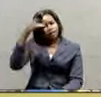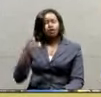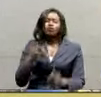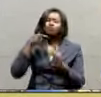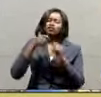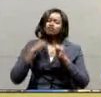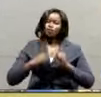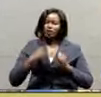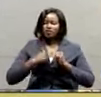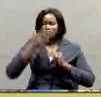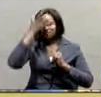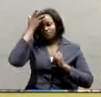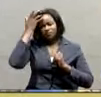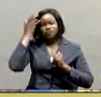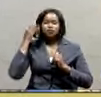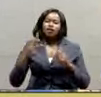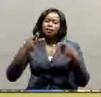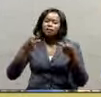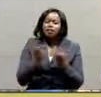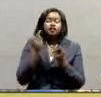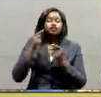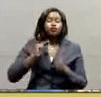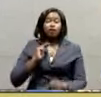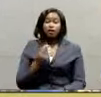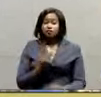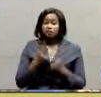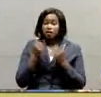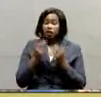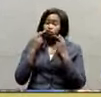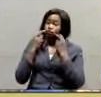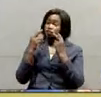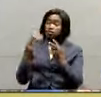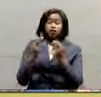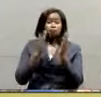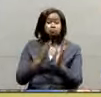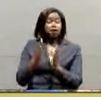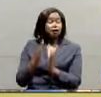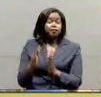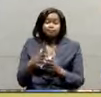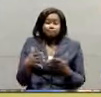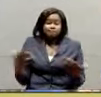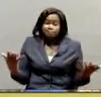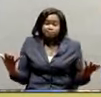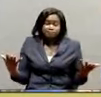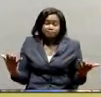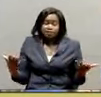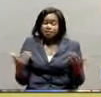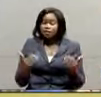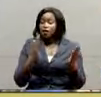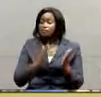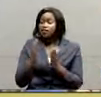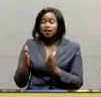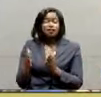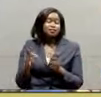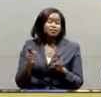place for us. But now you can see that the physical planning has planned